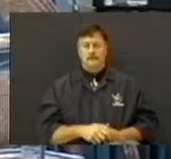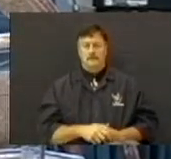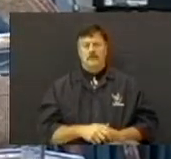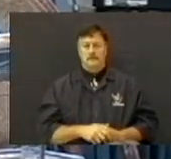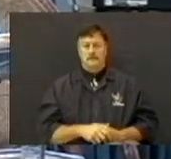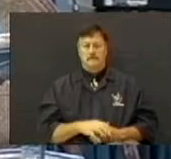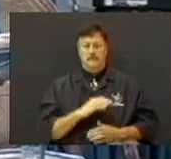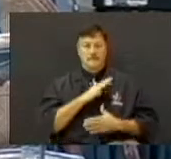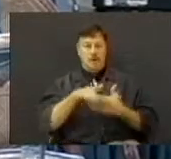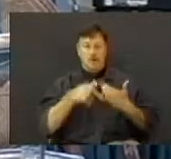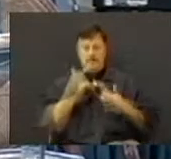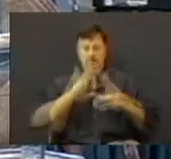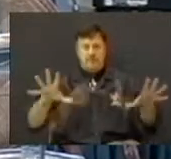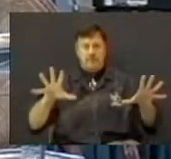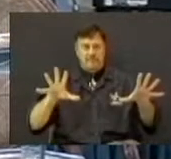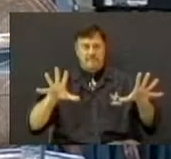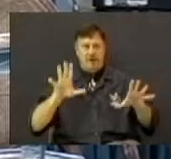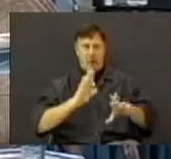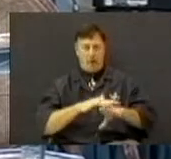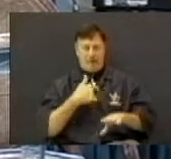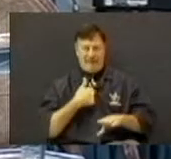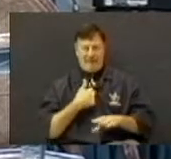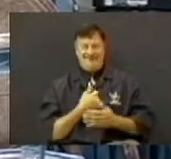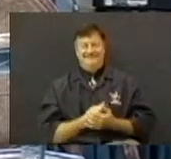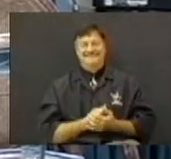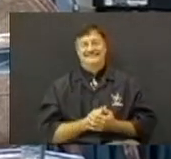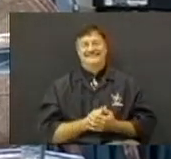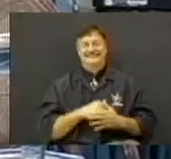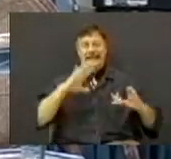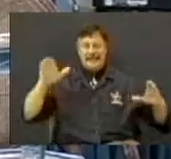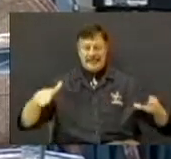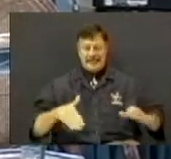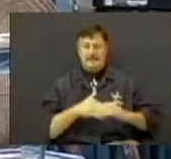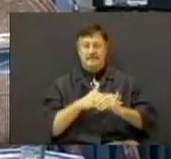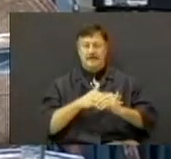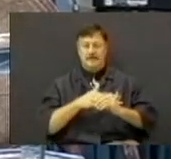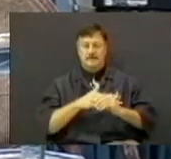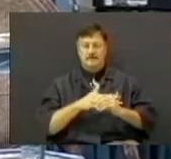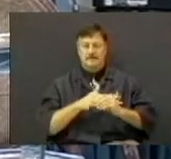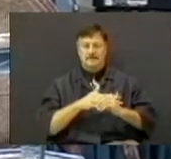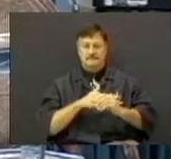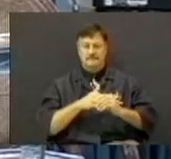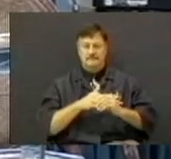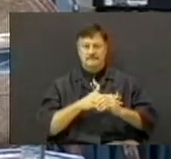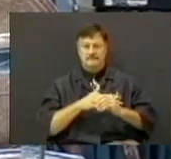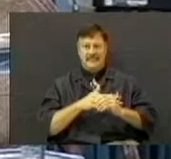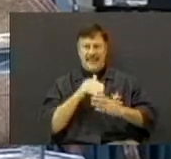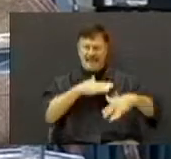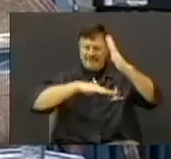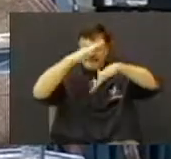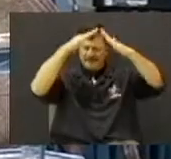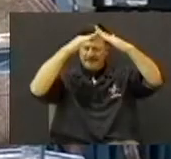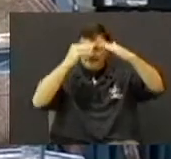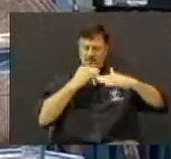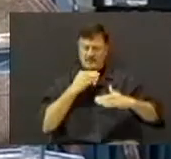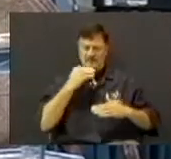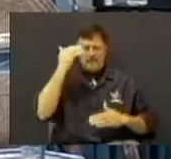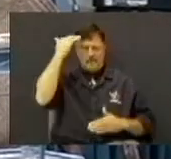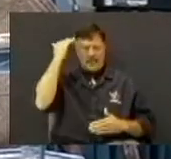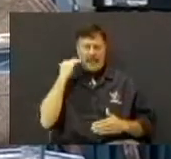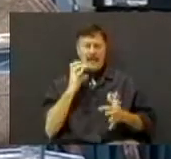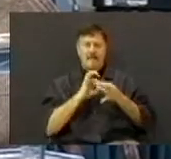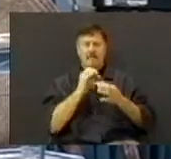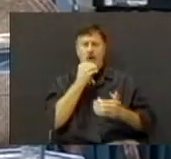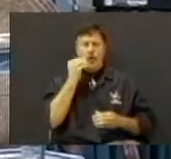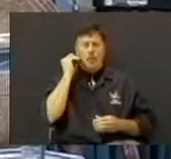That's all I'll say about that issue. Not only is marriage the heaven of the home, fathers are the head of the home.